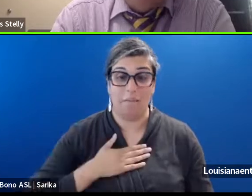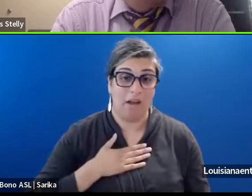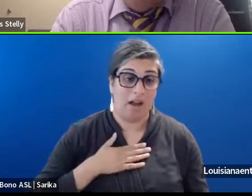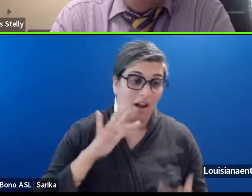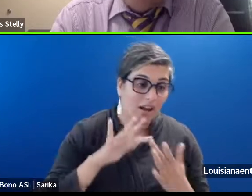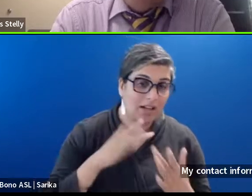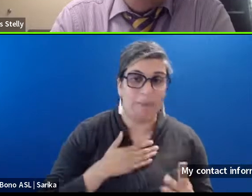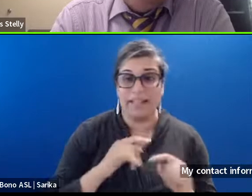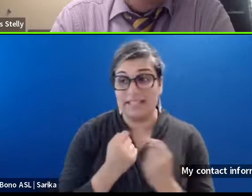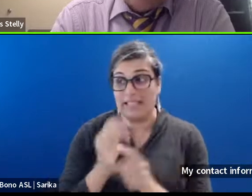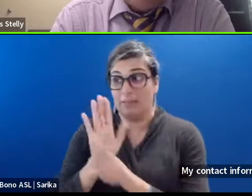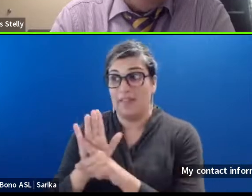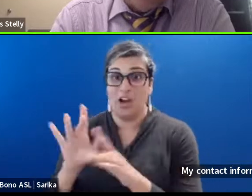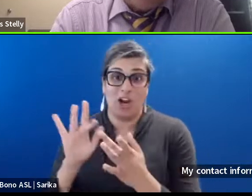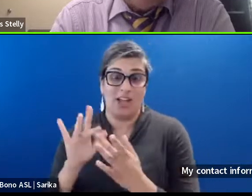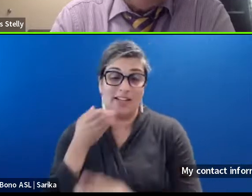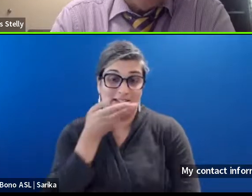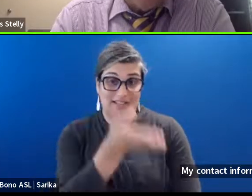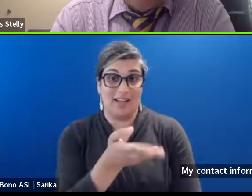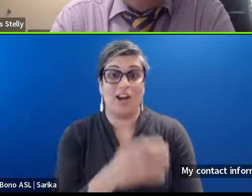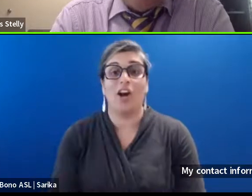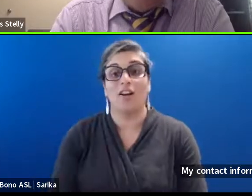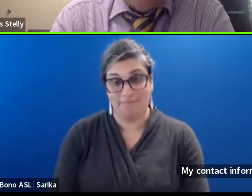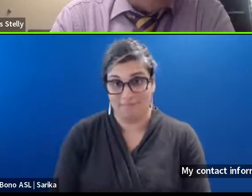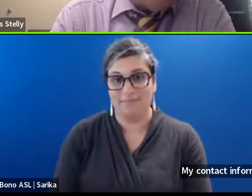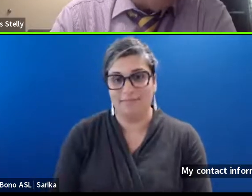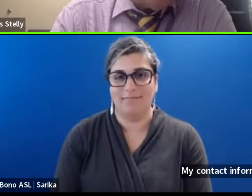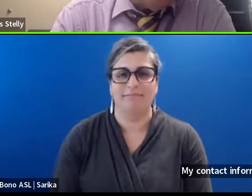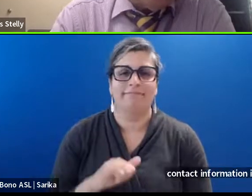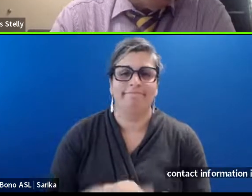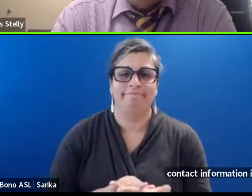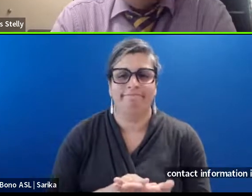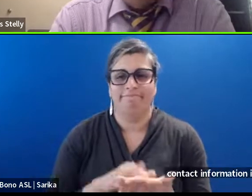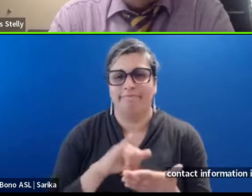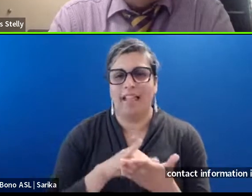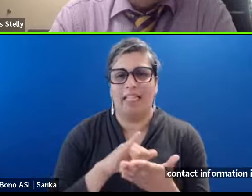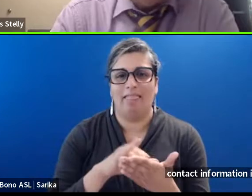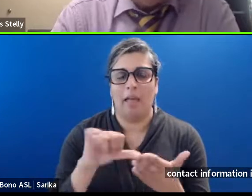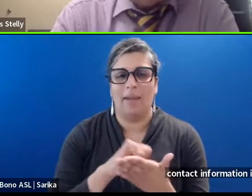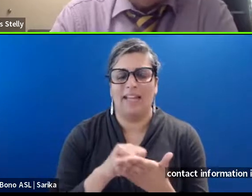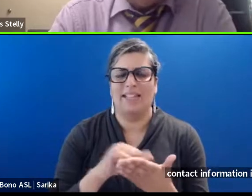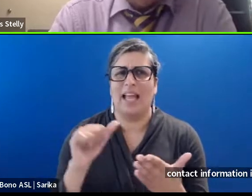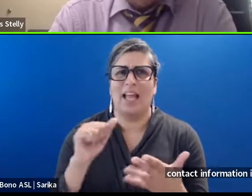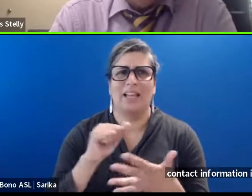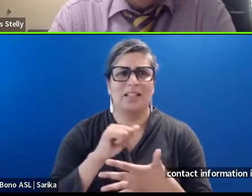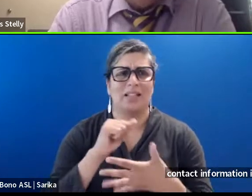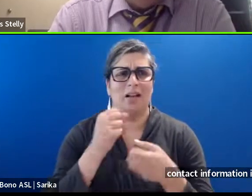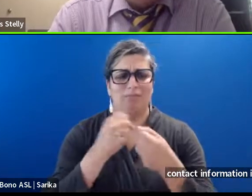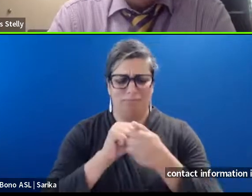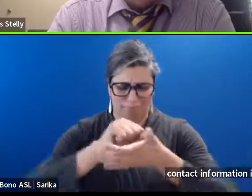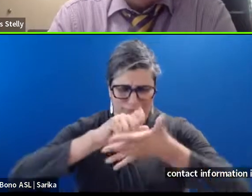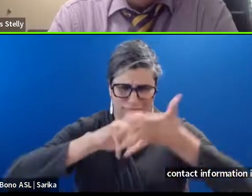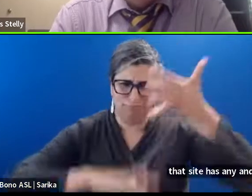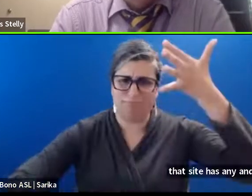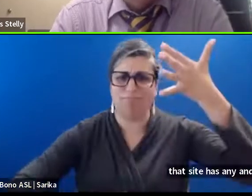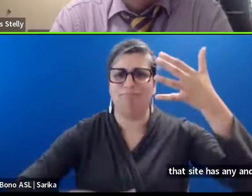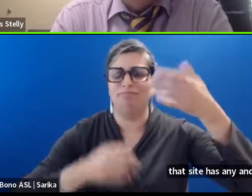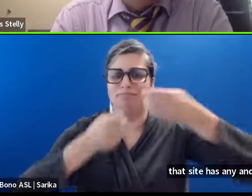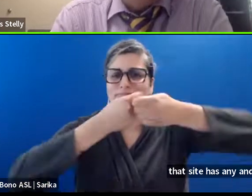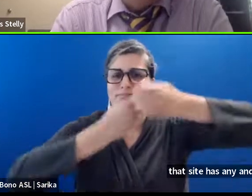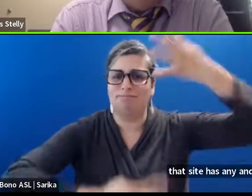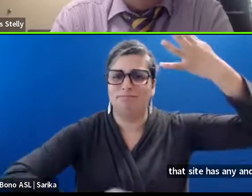Is there on that site. And that site has. Any. And all. As much information. As you could possibly hope. Want. Or need.